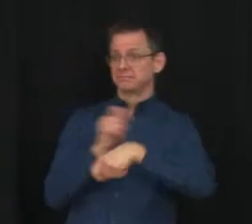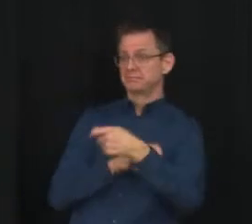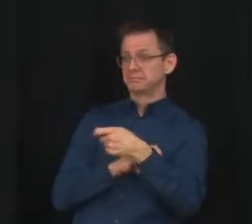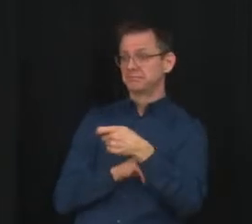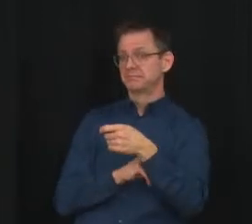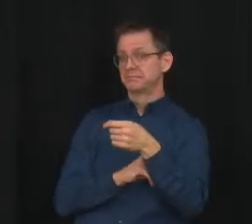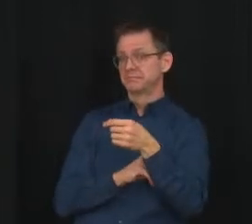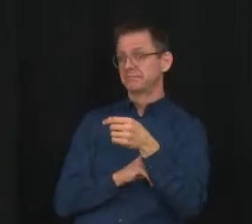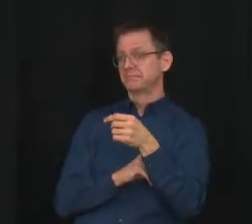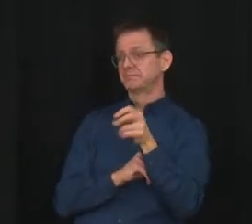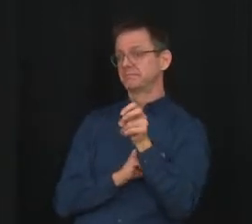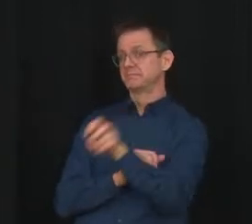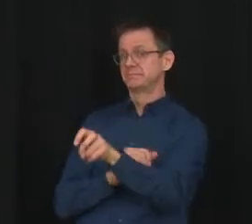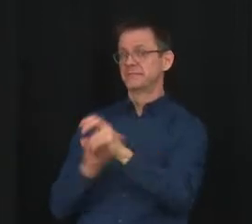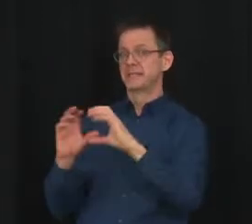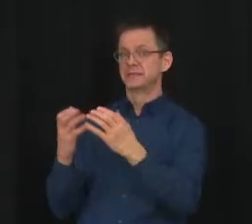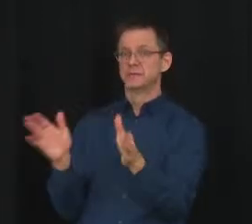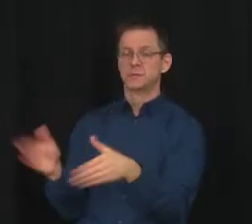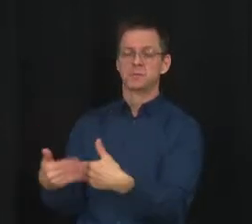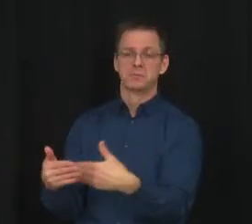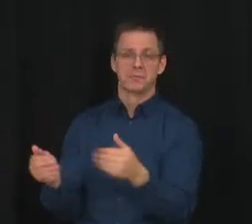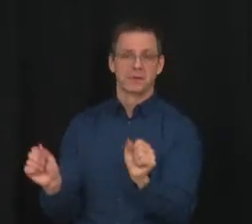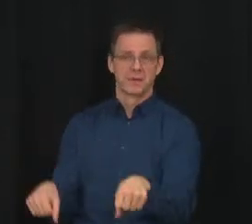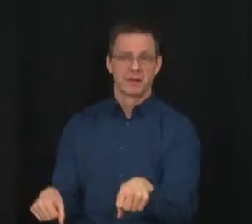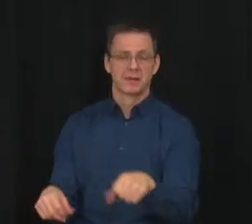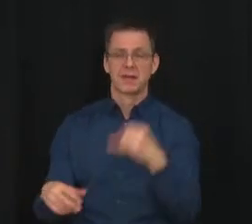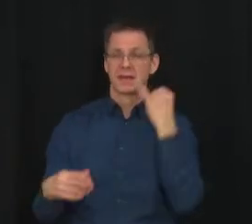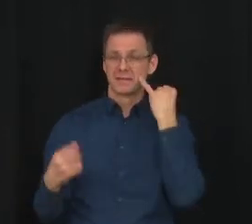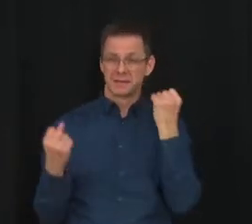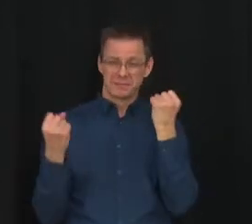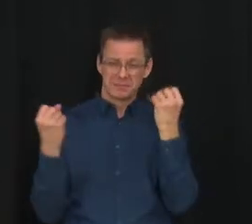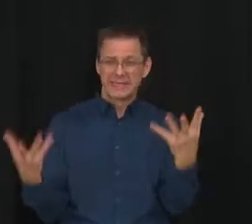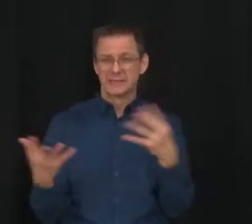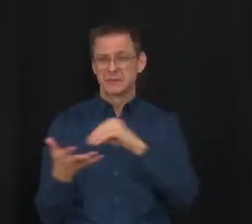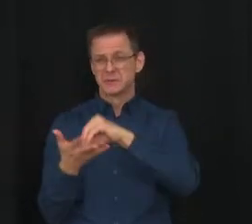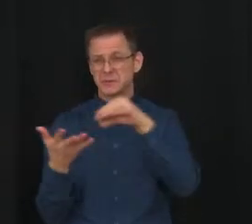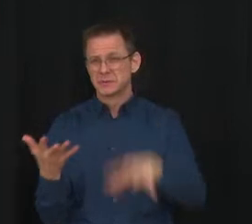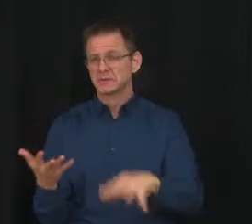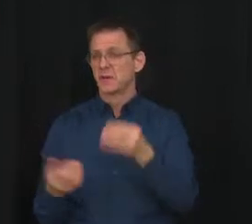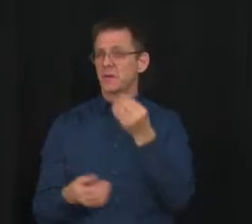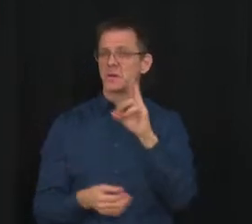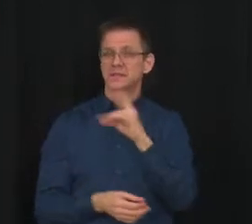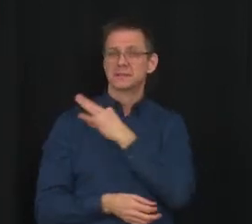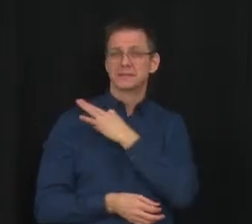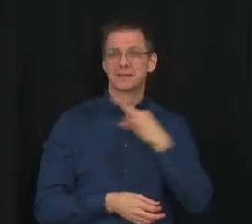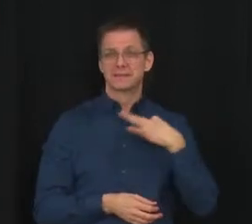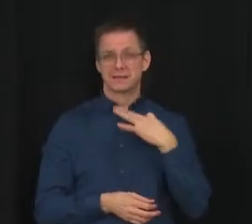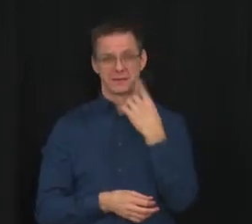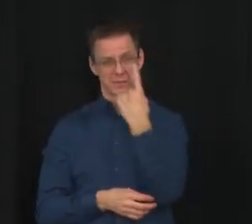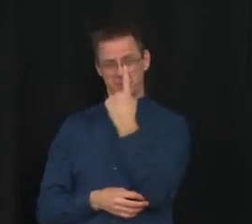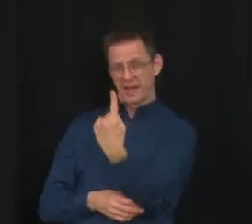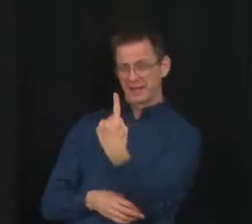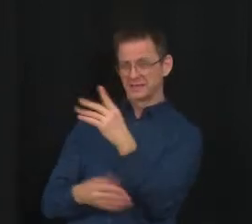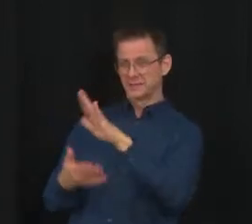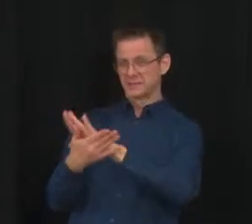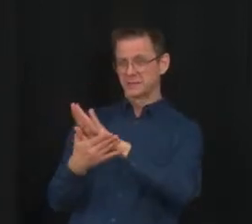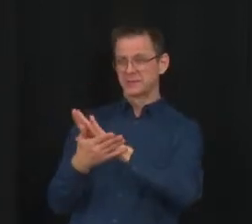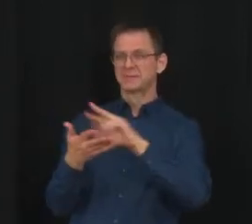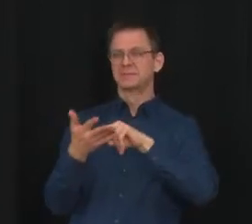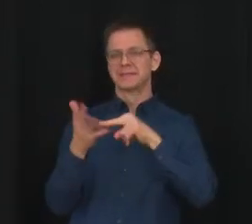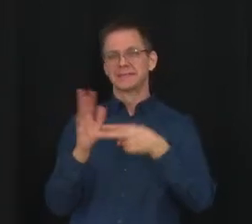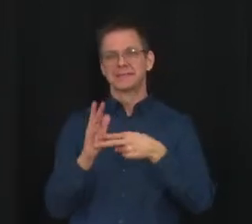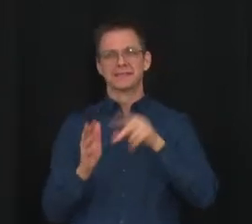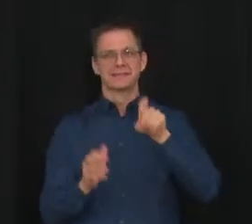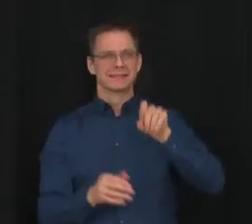to approve those shifts. And if there are even larger numbers affecting a school or a whole school authority, then they would